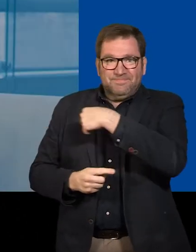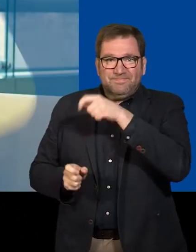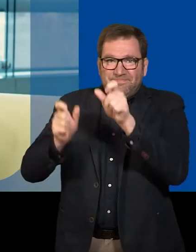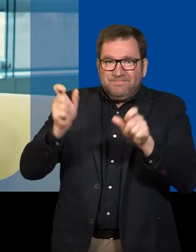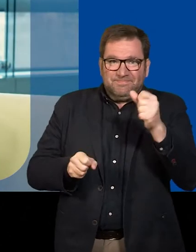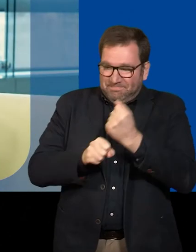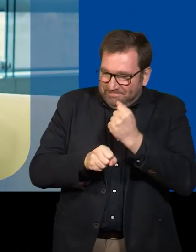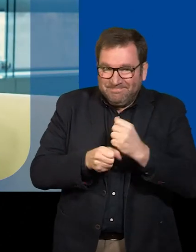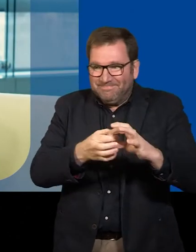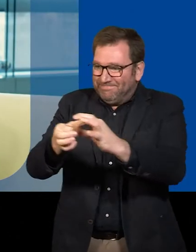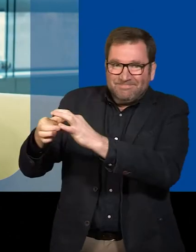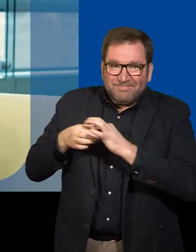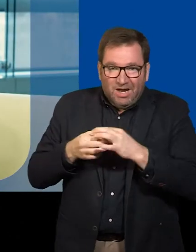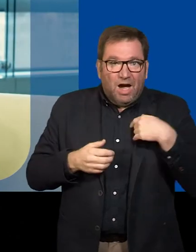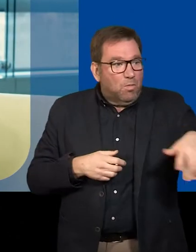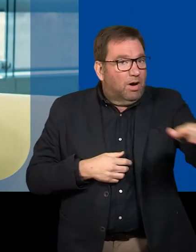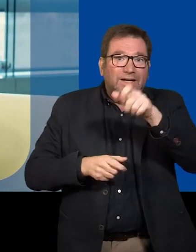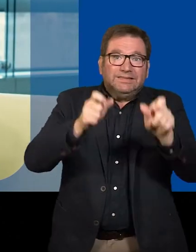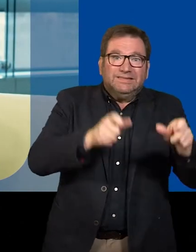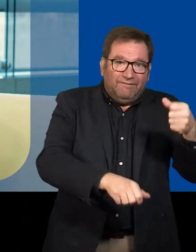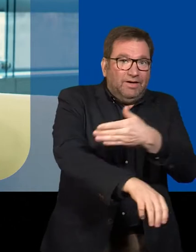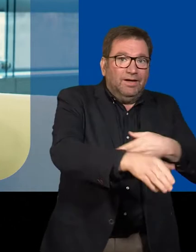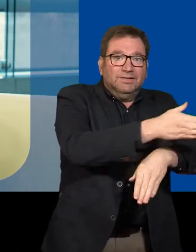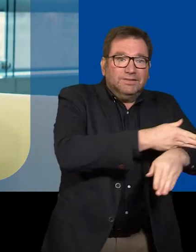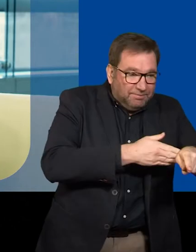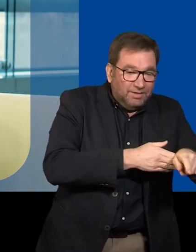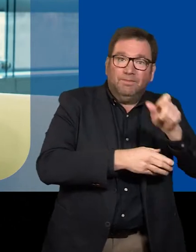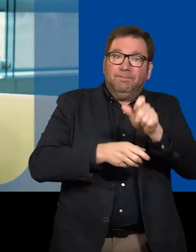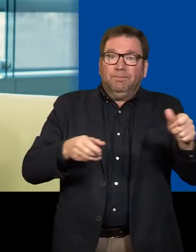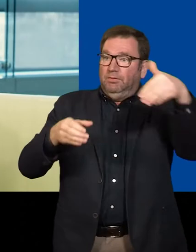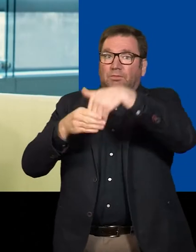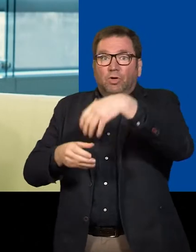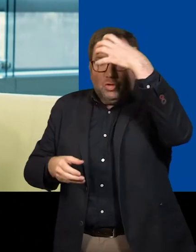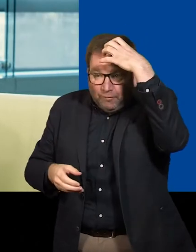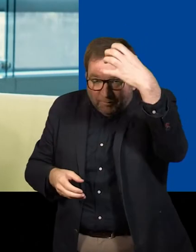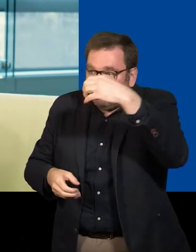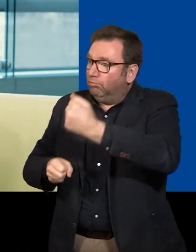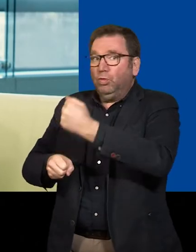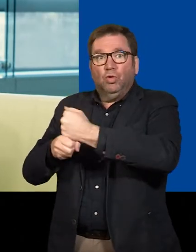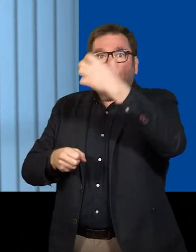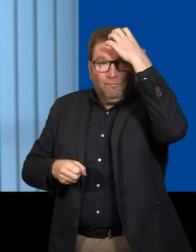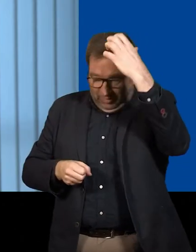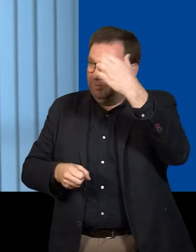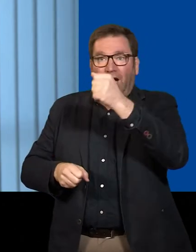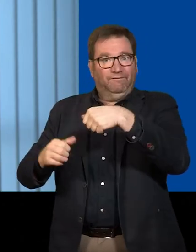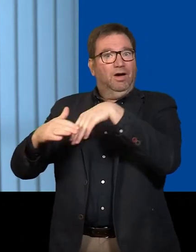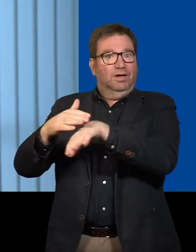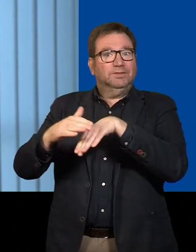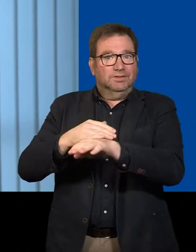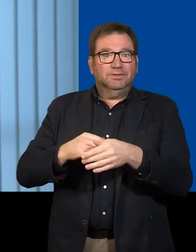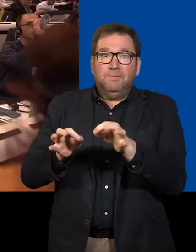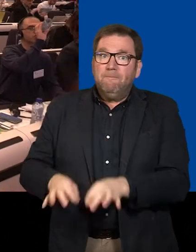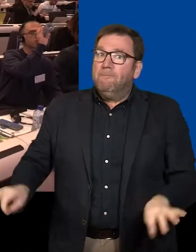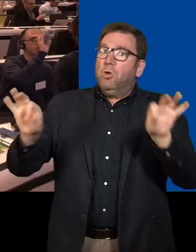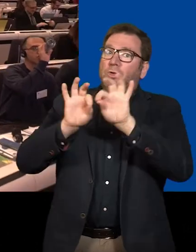I think we really work through the knowledge of our citizens's especially to support